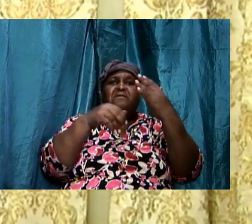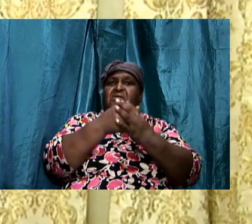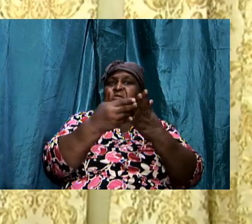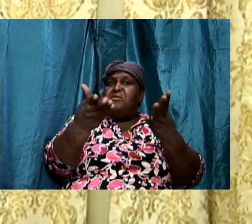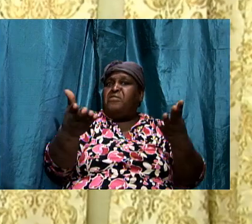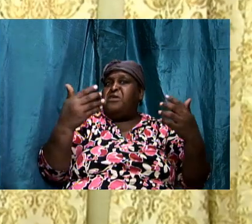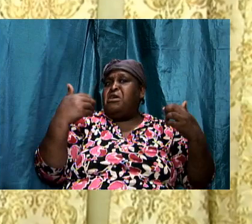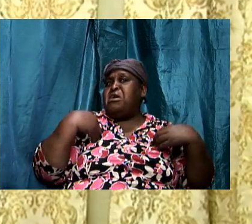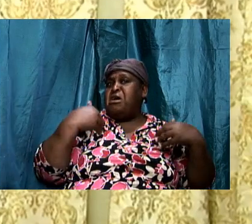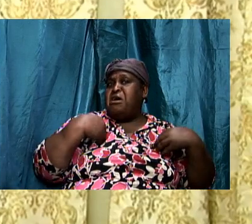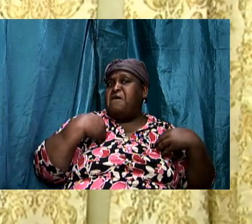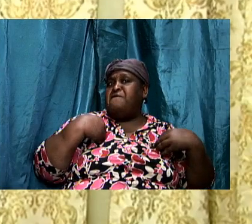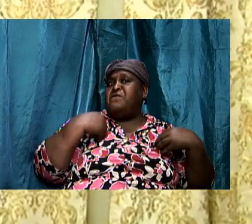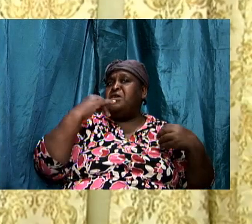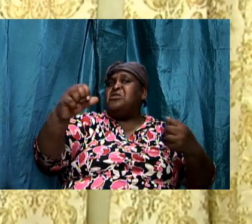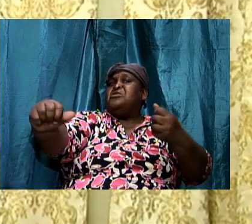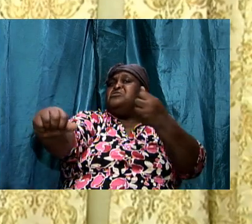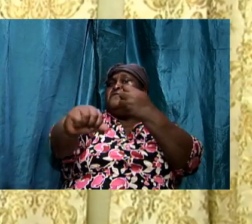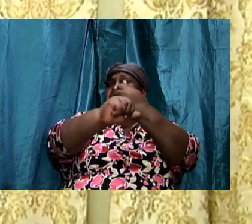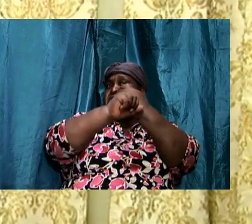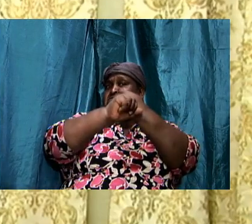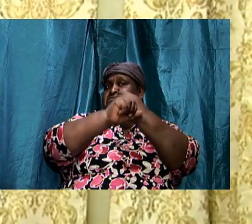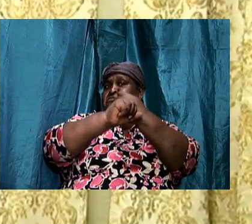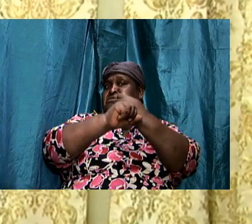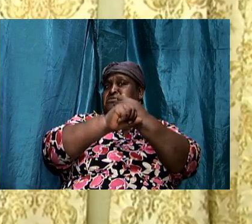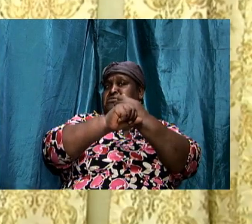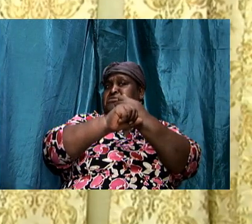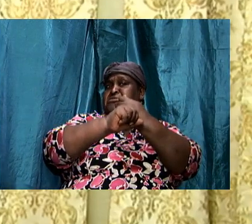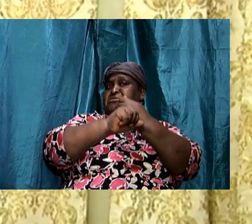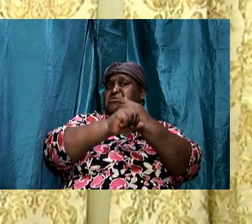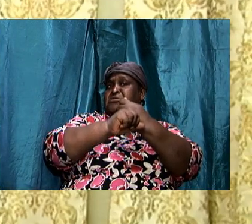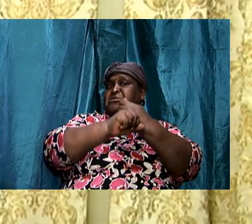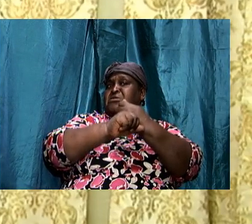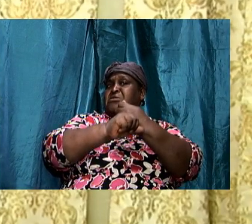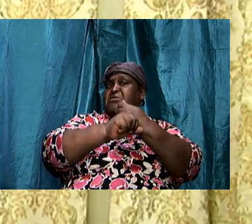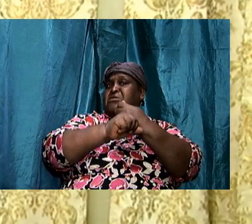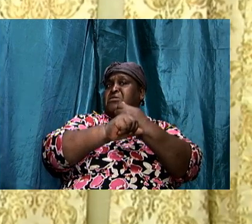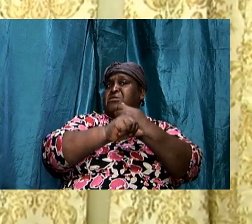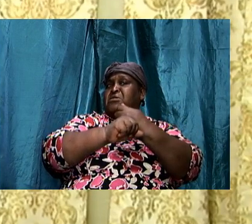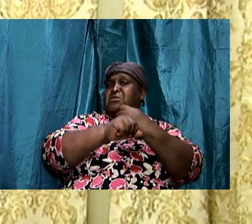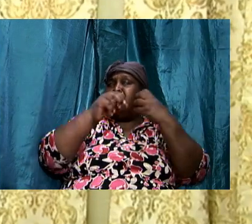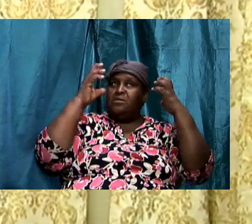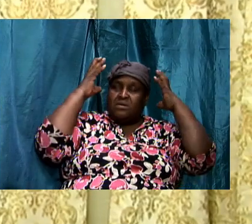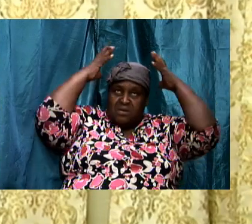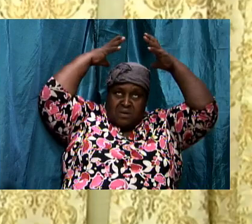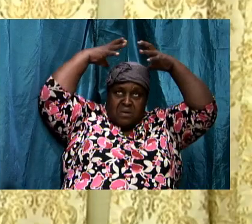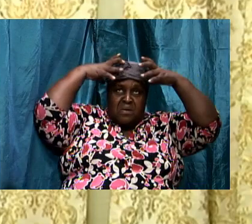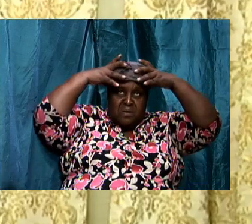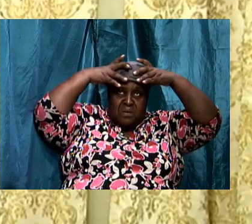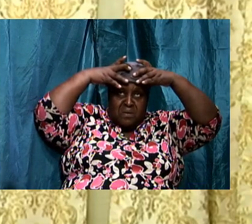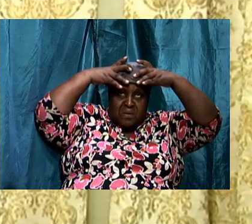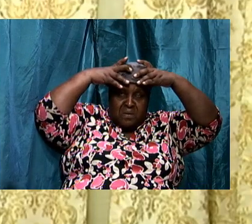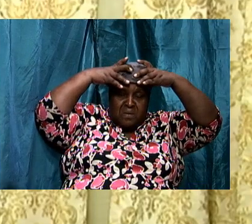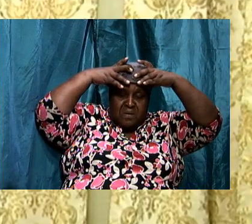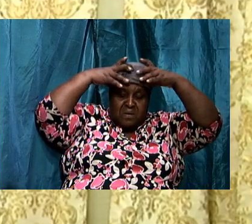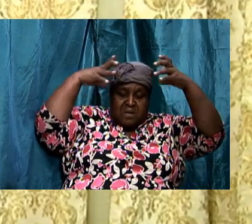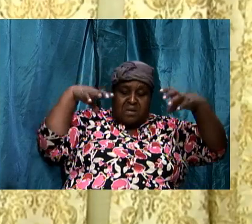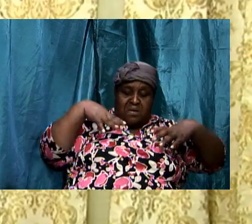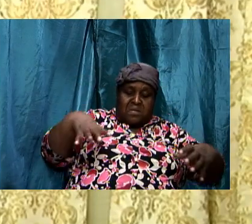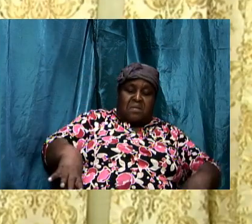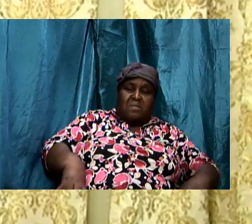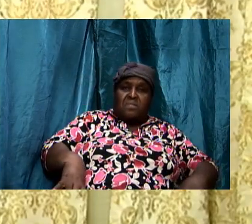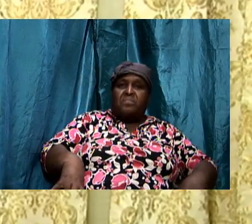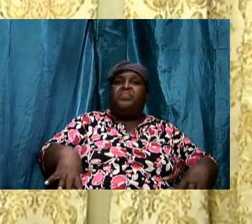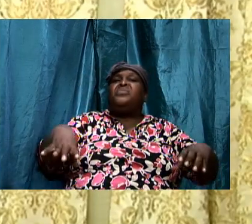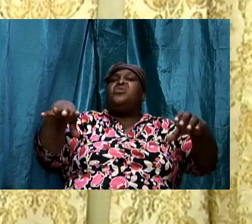defensive armor bulletproof vests a helmet on their head metallic helmet shoes